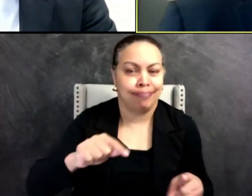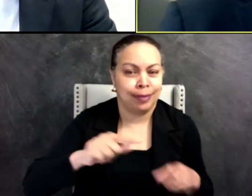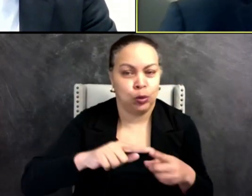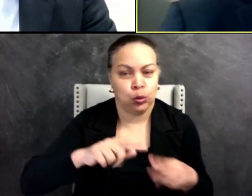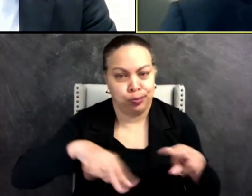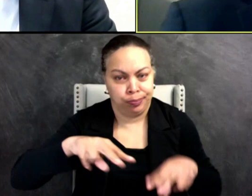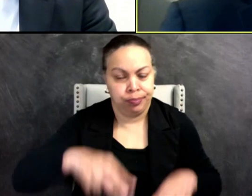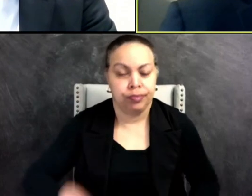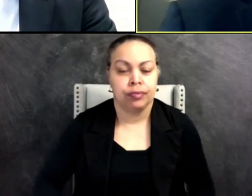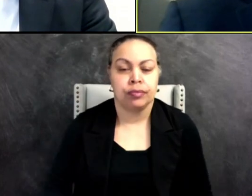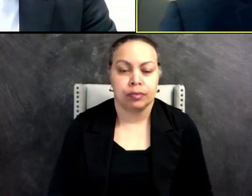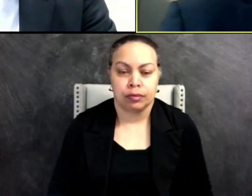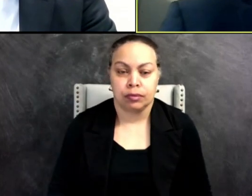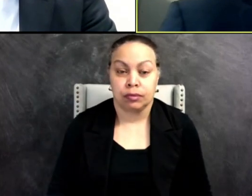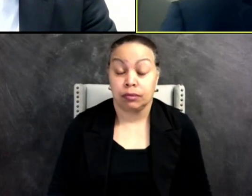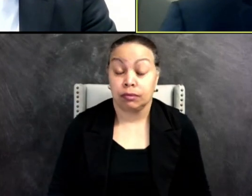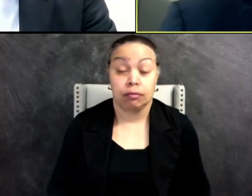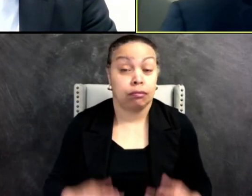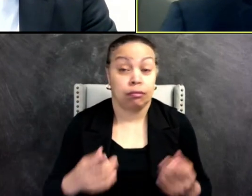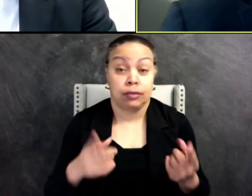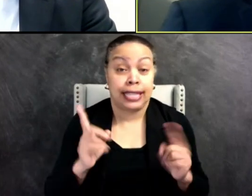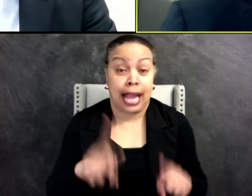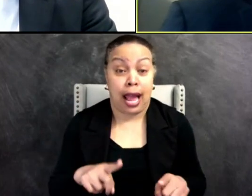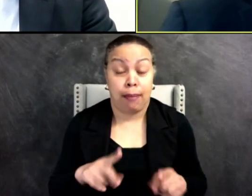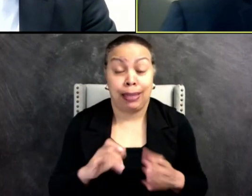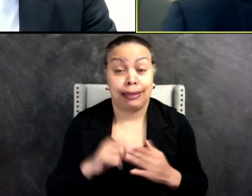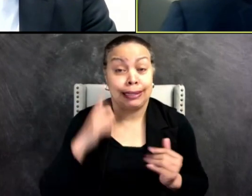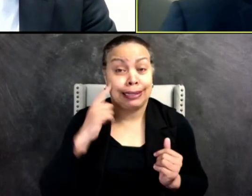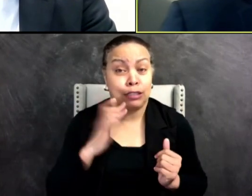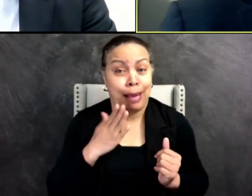He was surprised by the suspect.